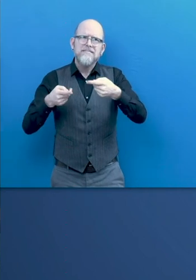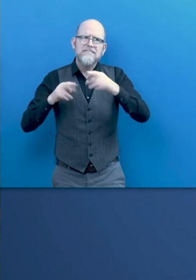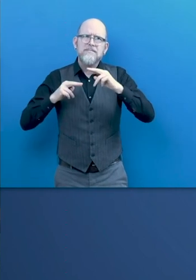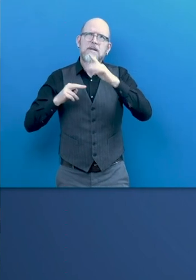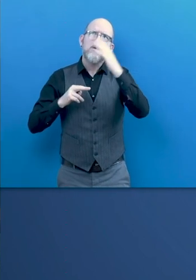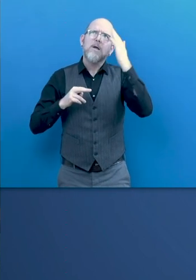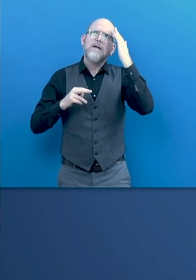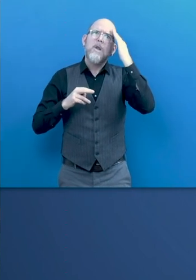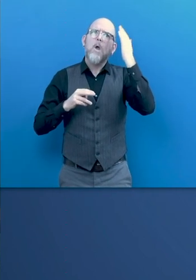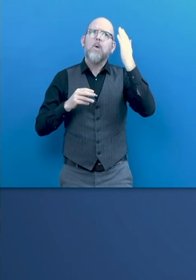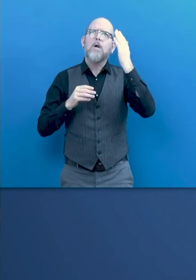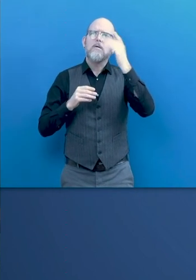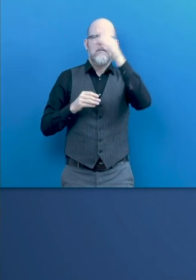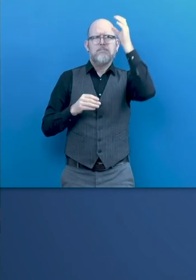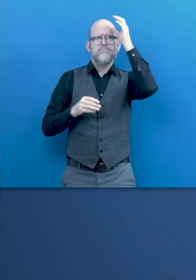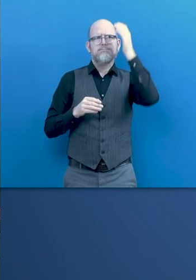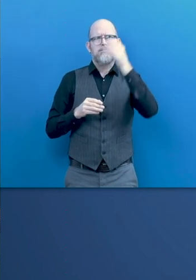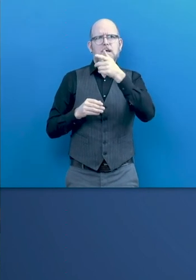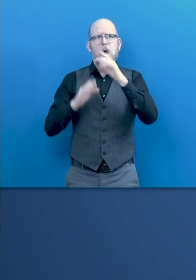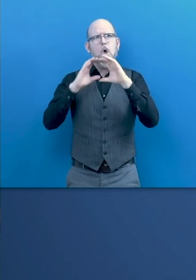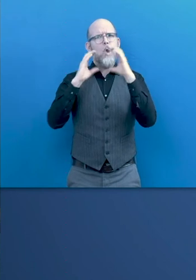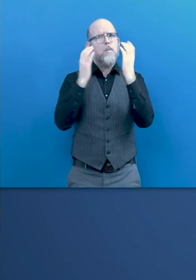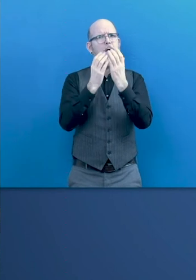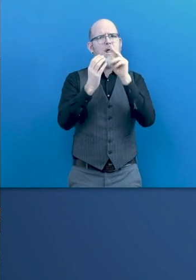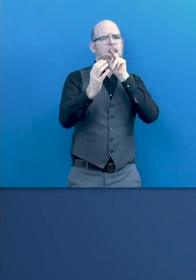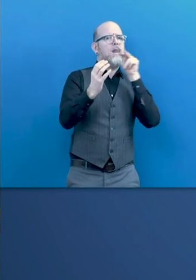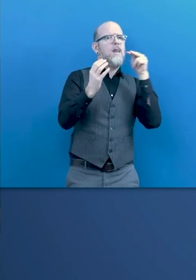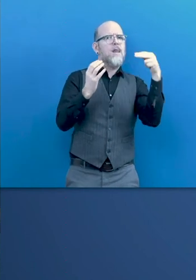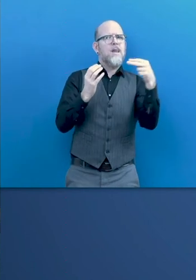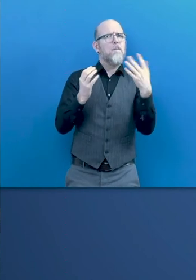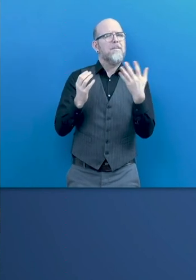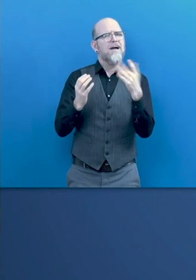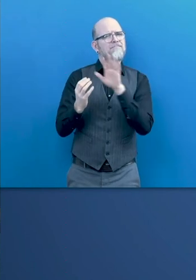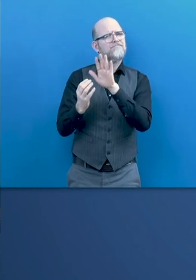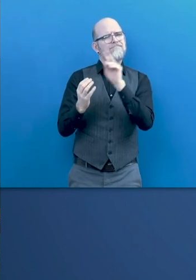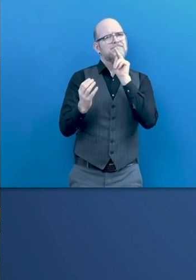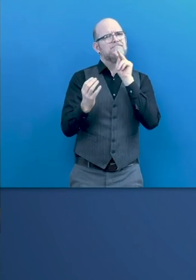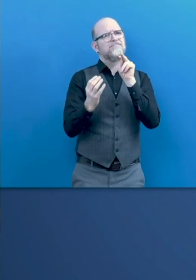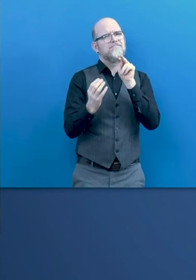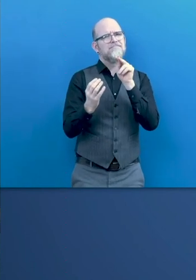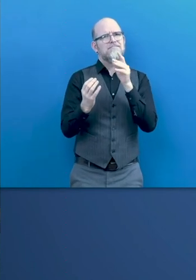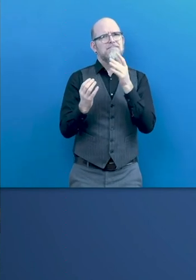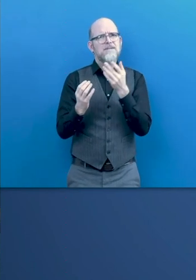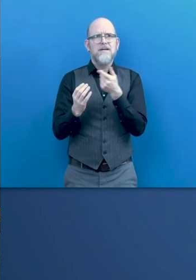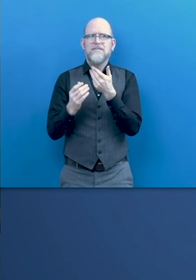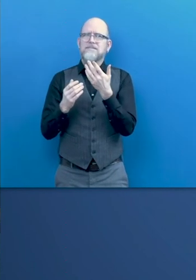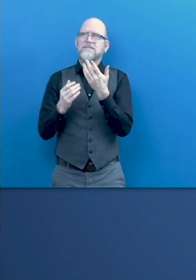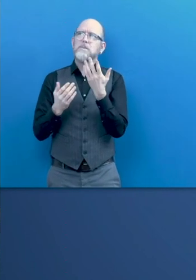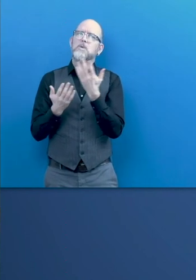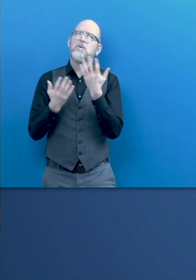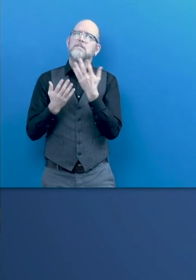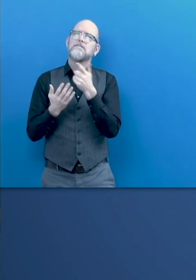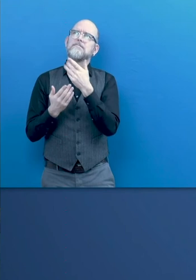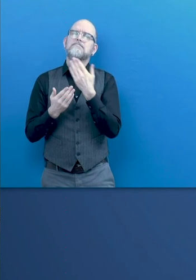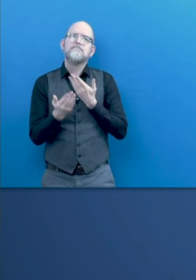perspective, what would be your advice in terms of ensuring that persons with